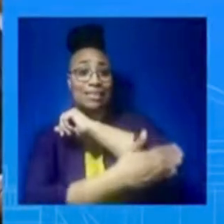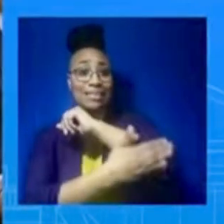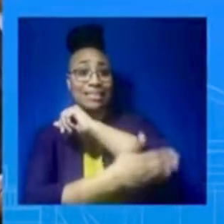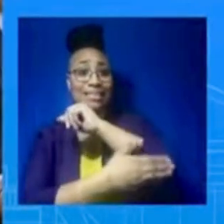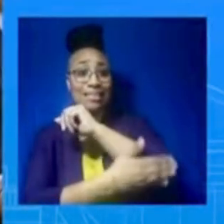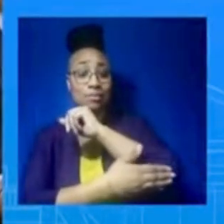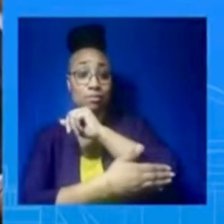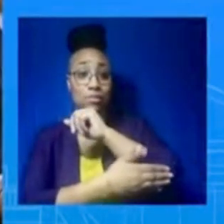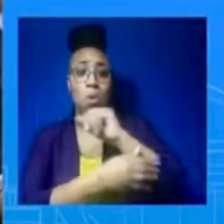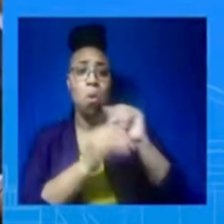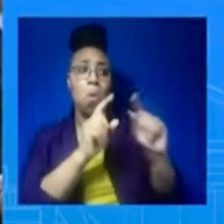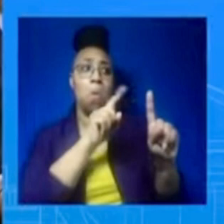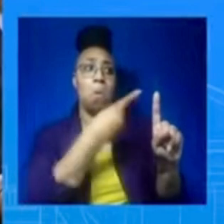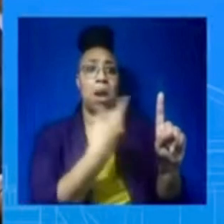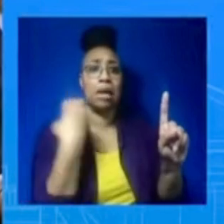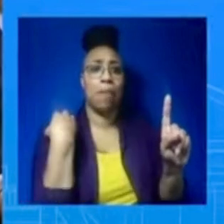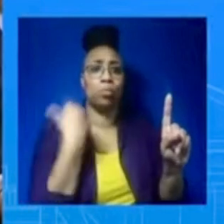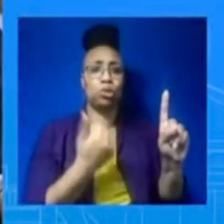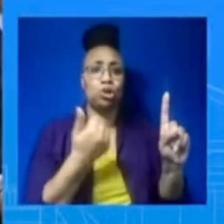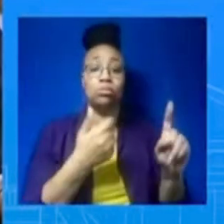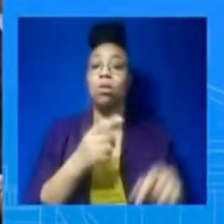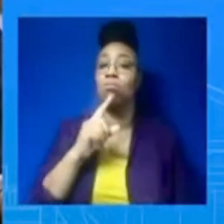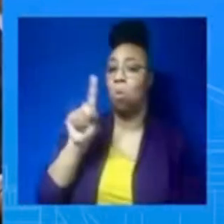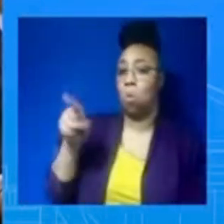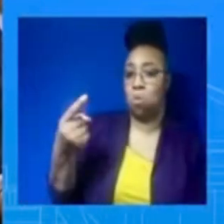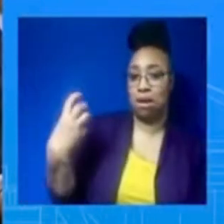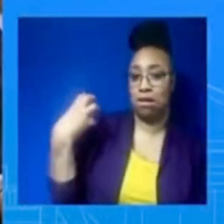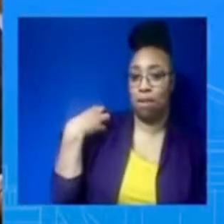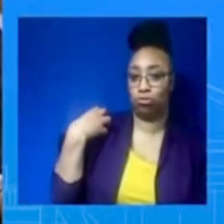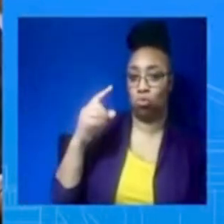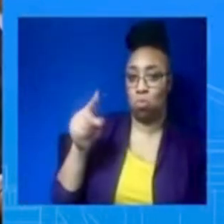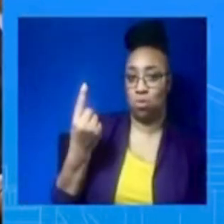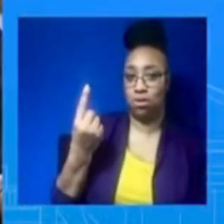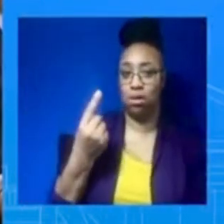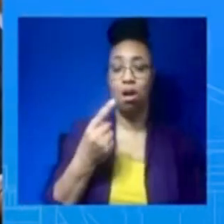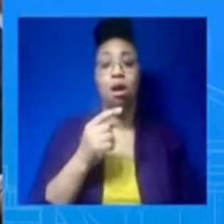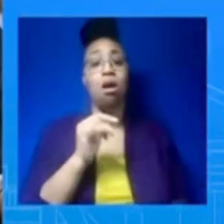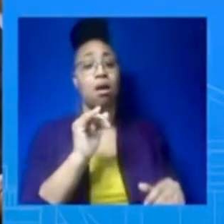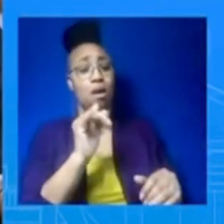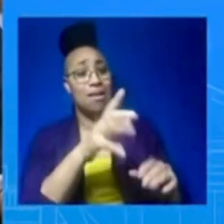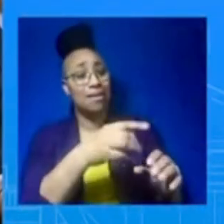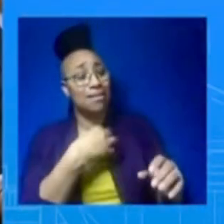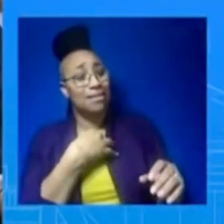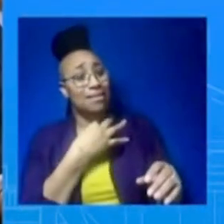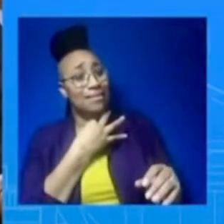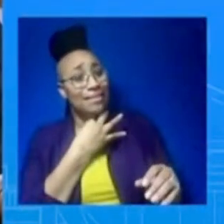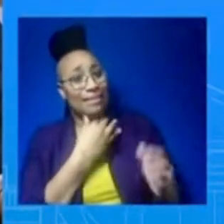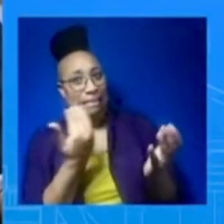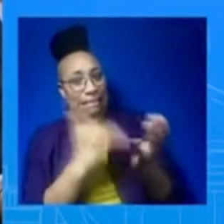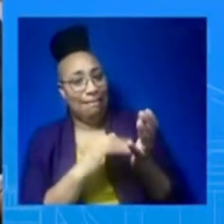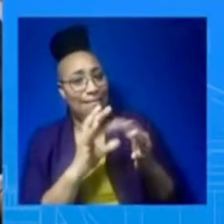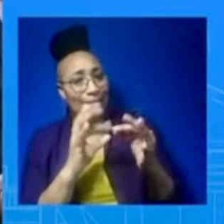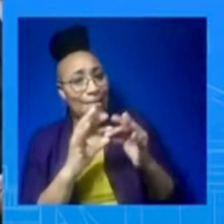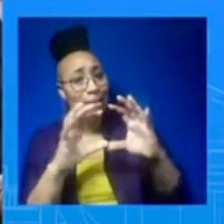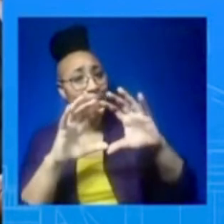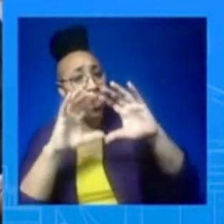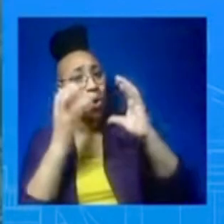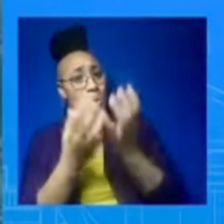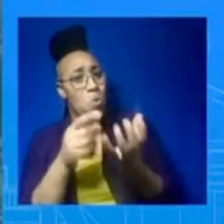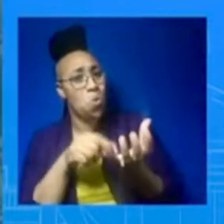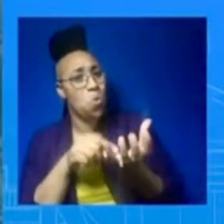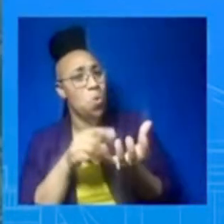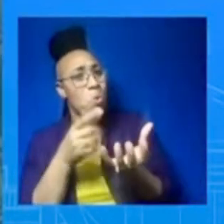to a fine-tuning of radar, how was the Administration tracking these flying objects, if at all? Let me